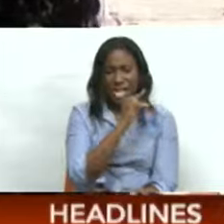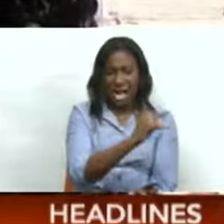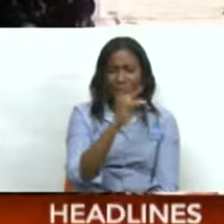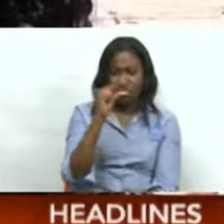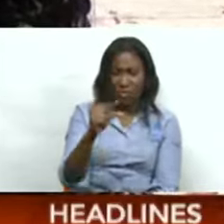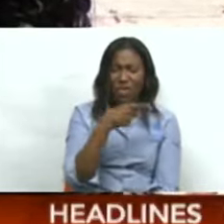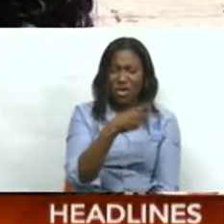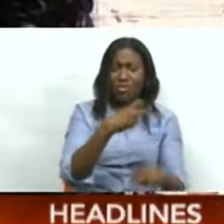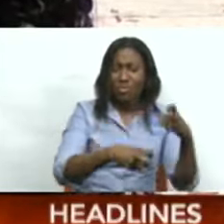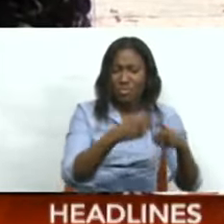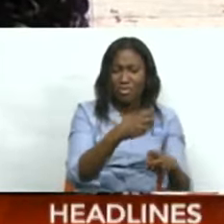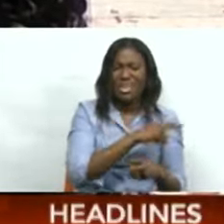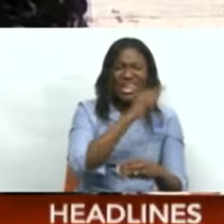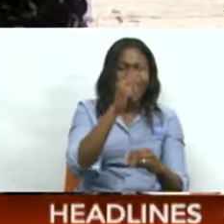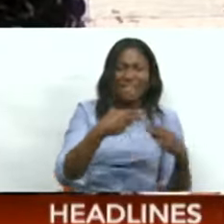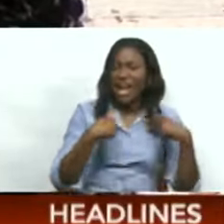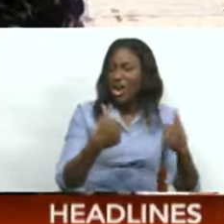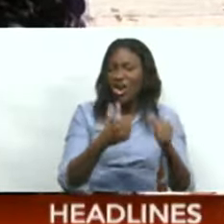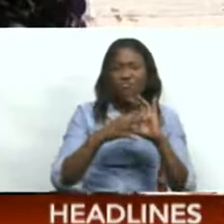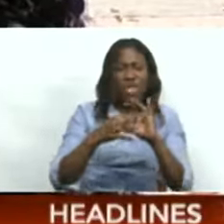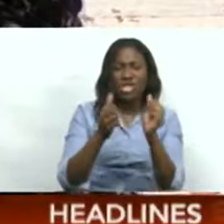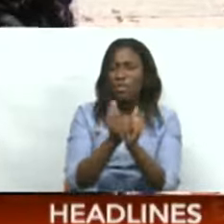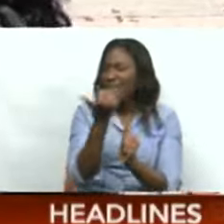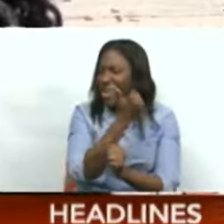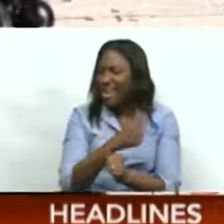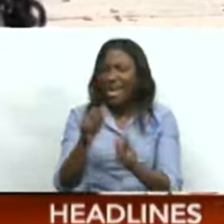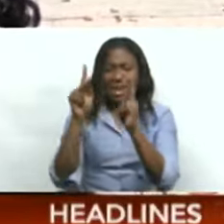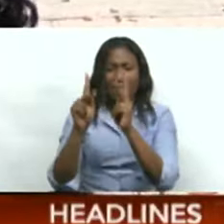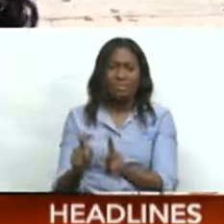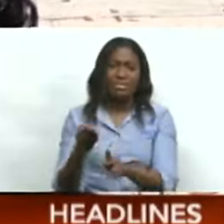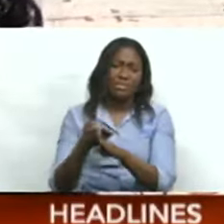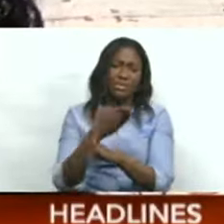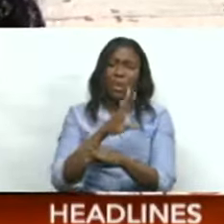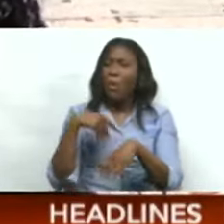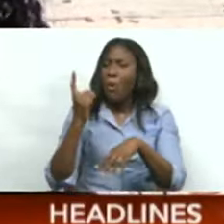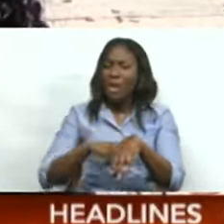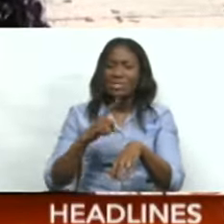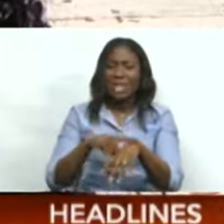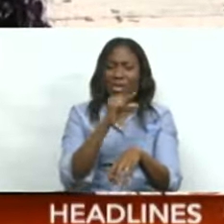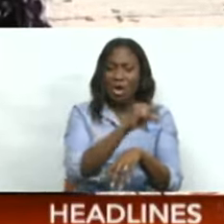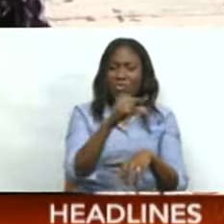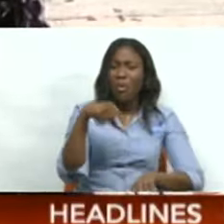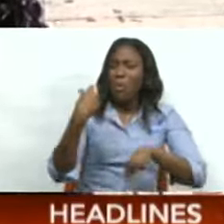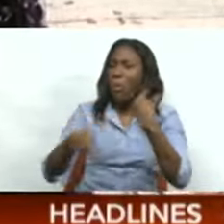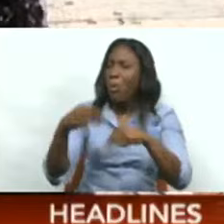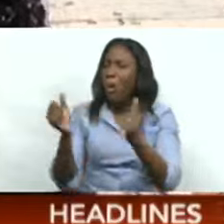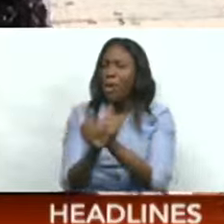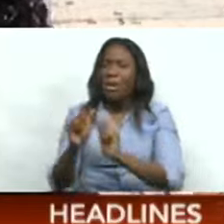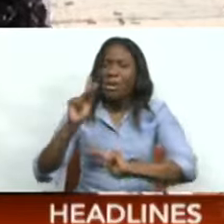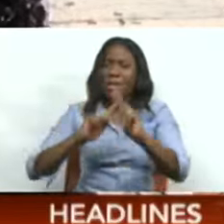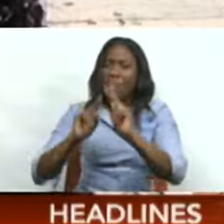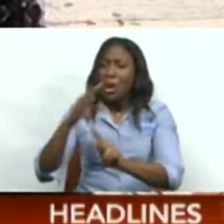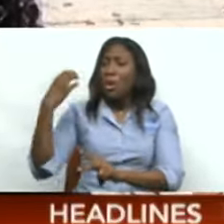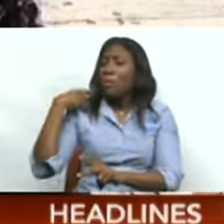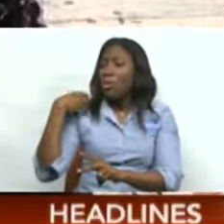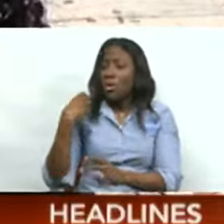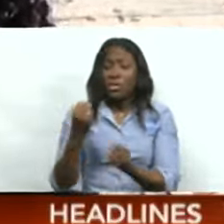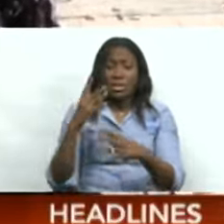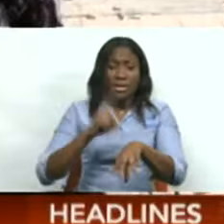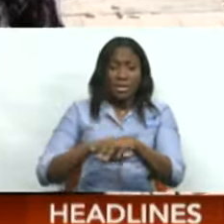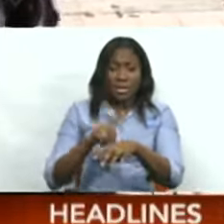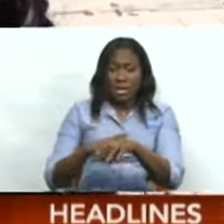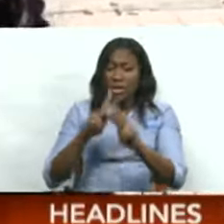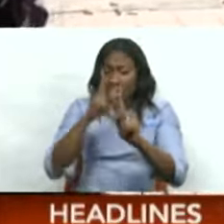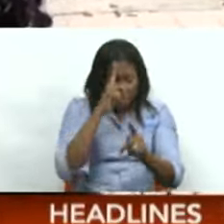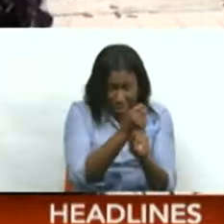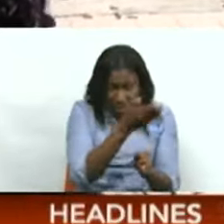He never had a good relationship with anybody that employed him. He fell out with people who employed him and people who would have placed their